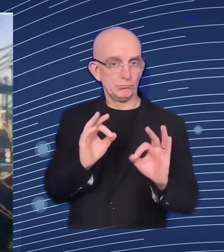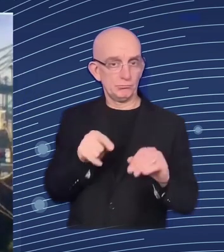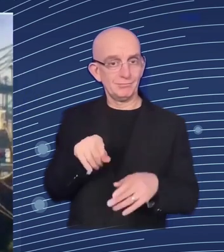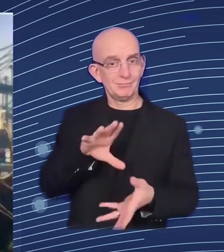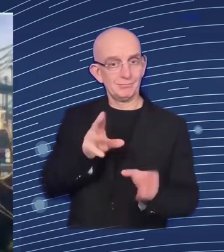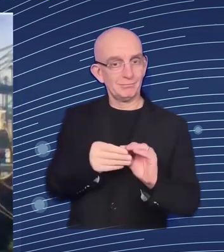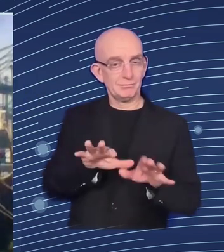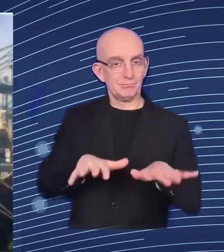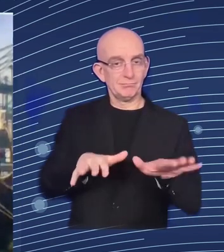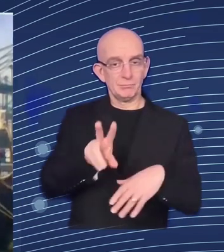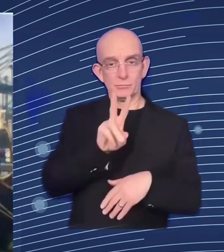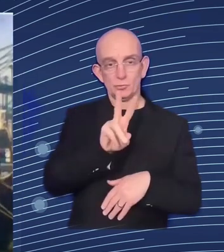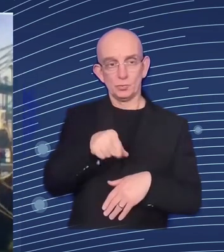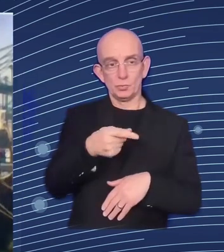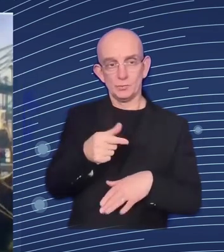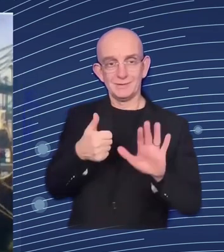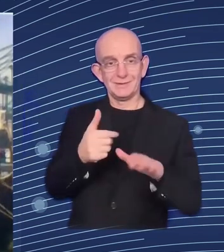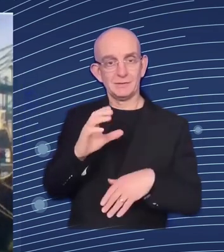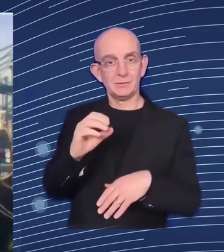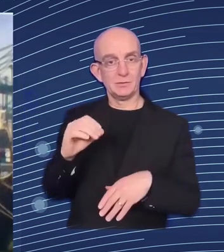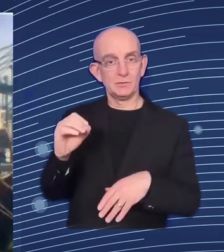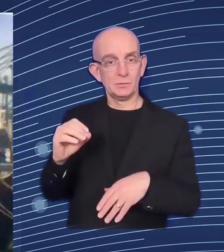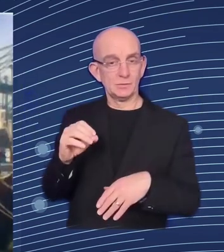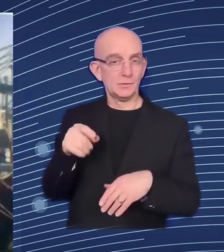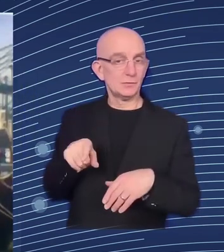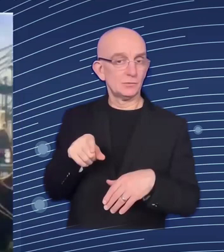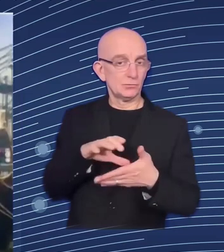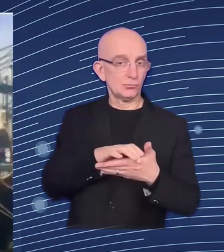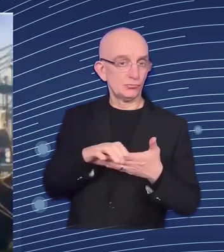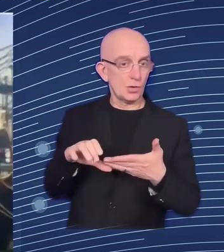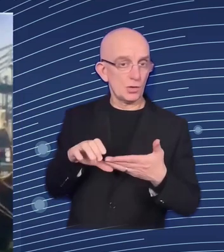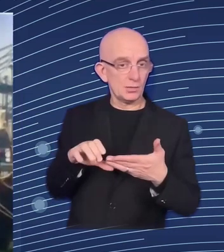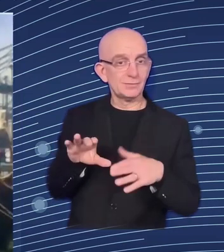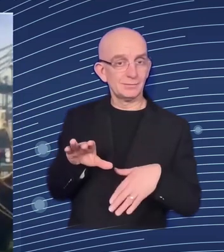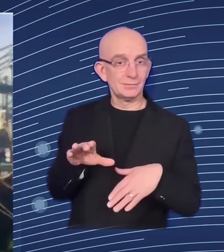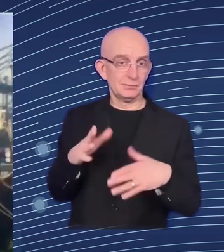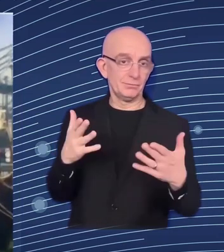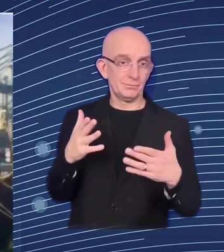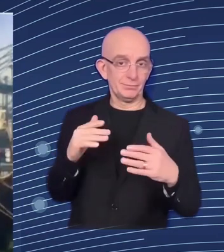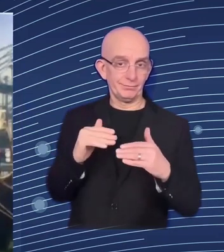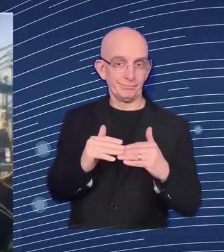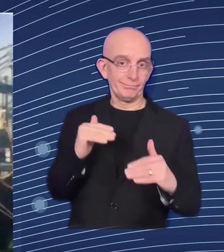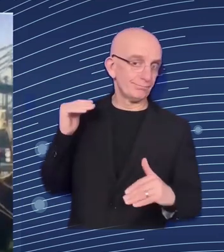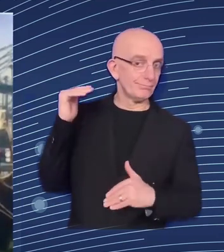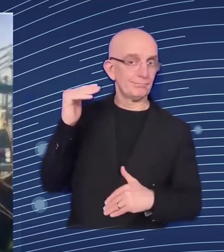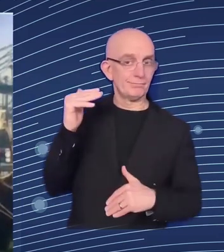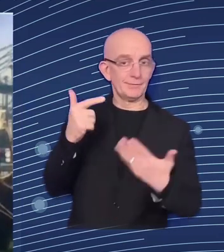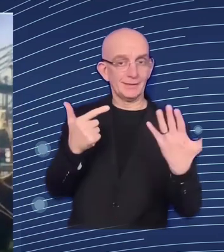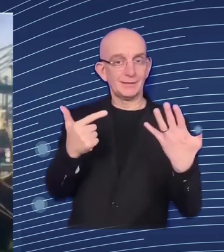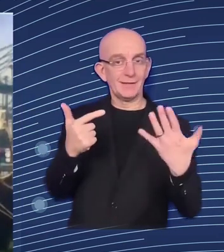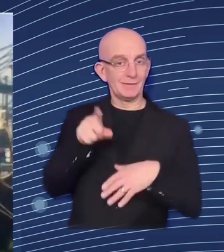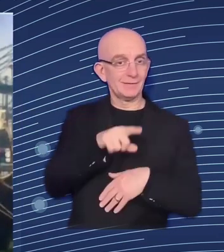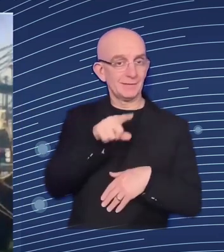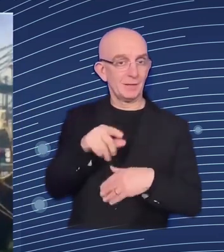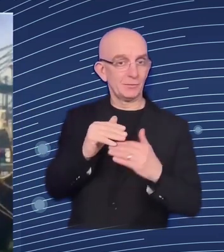average salary and i realize i have to switch to euros by the way because i think that's um that's uh the the the the right the